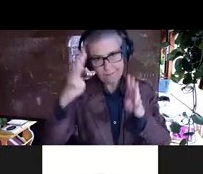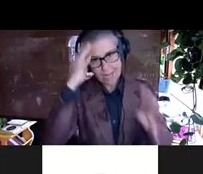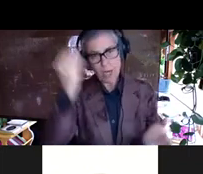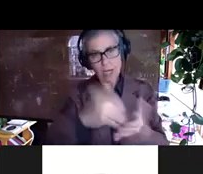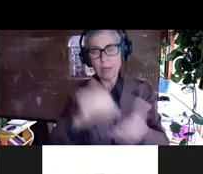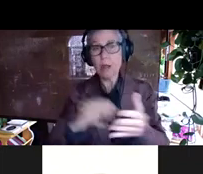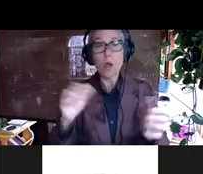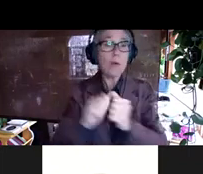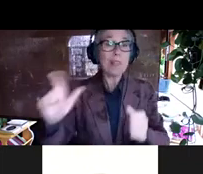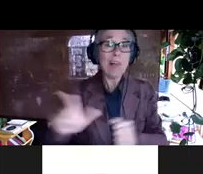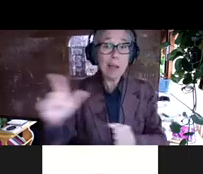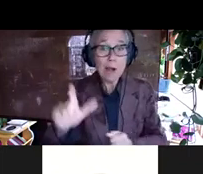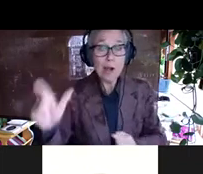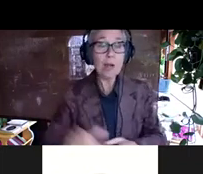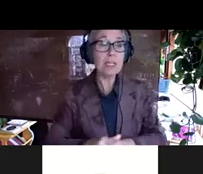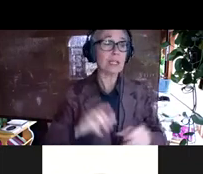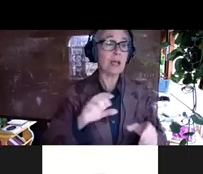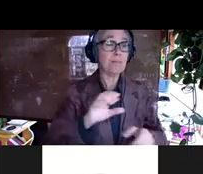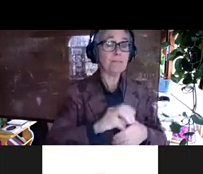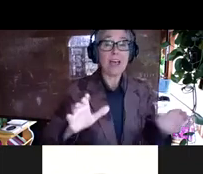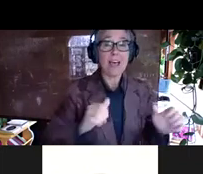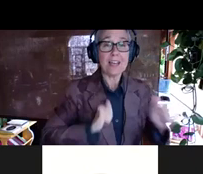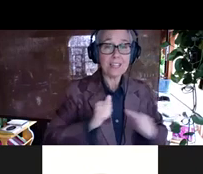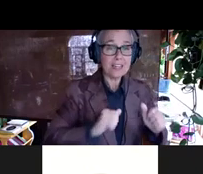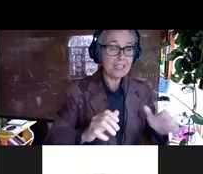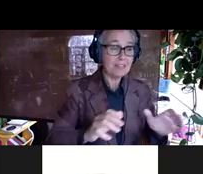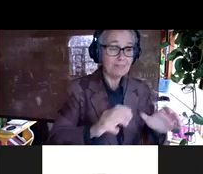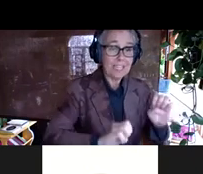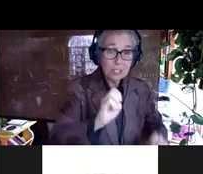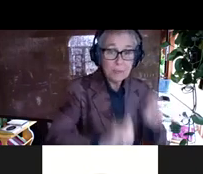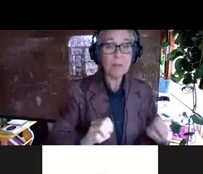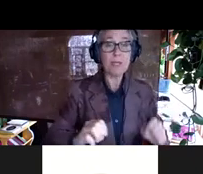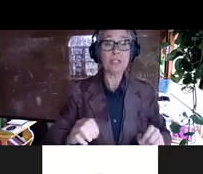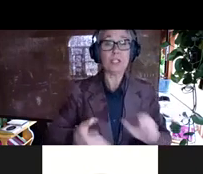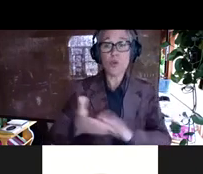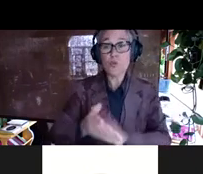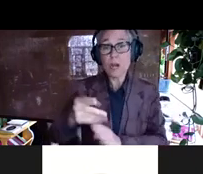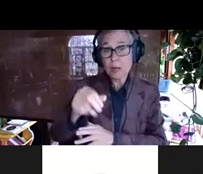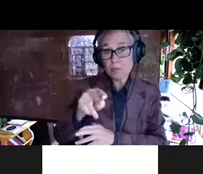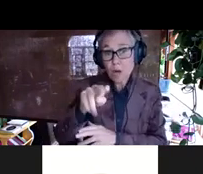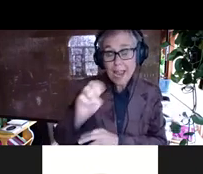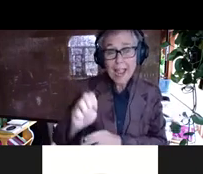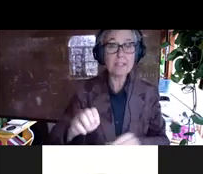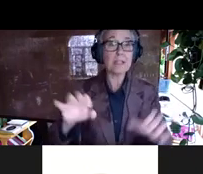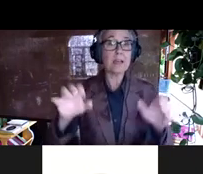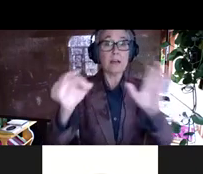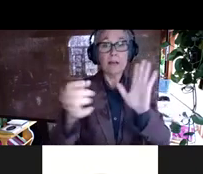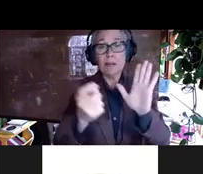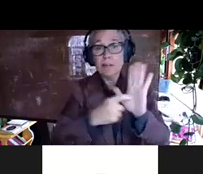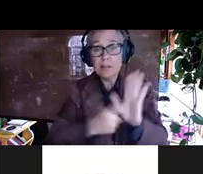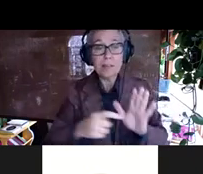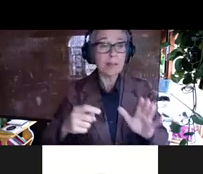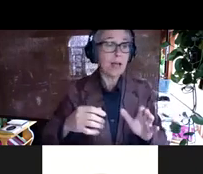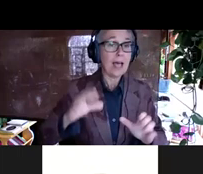conducting Prance, know, measuring, measuring prop, you know, biochemical properties of proteins. I mean, I think protein engineering